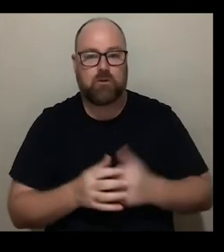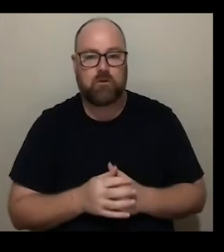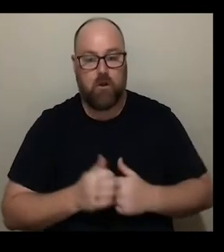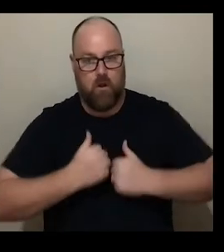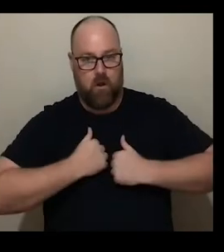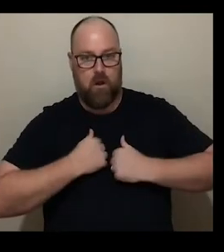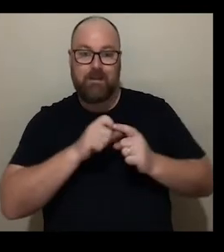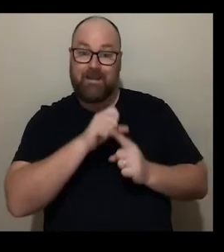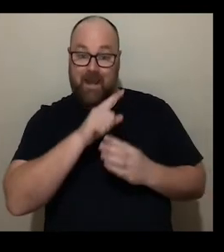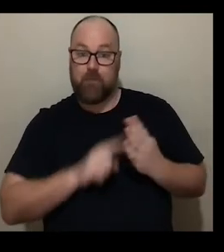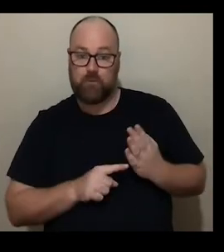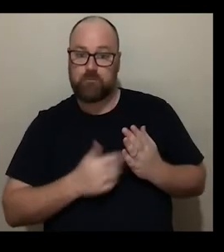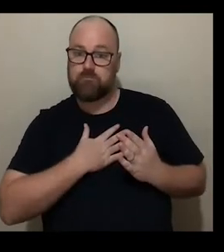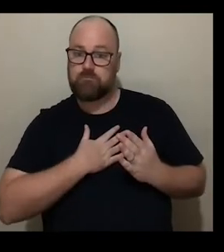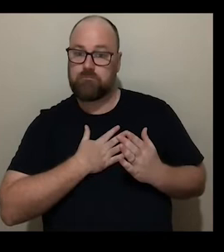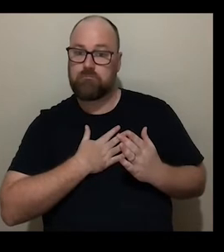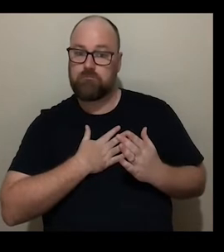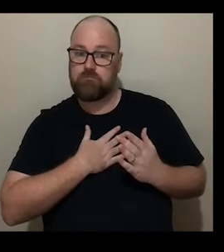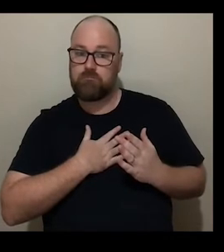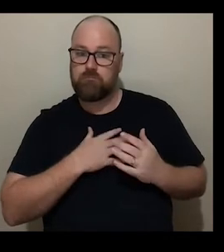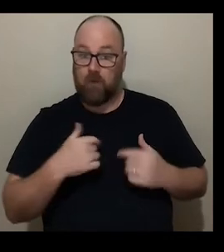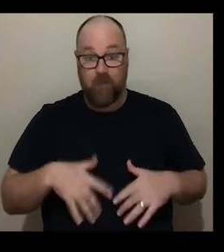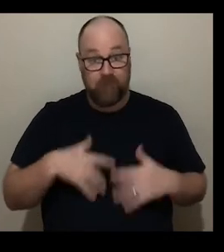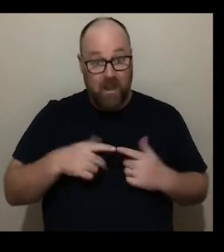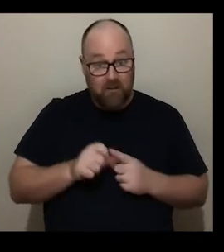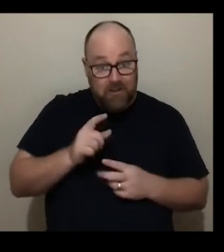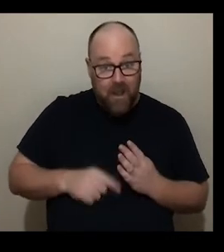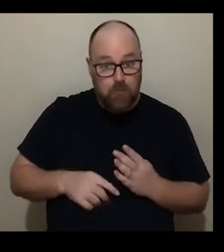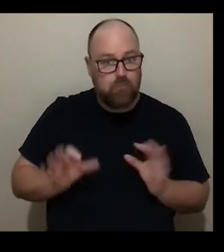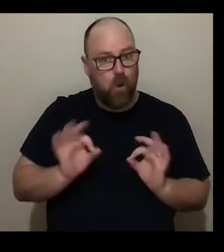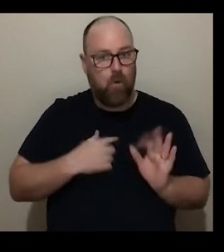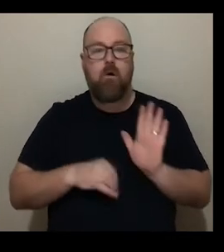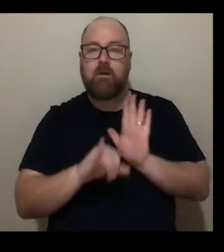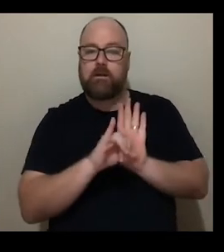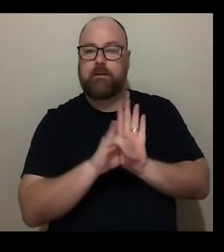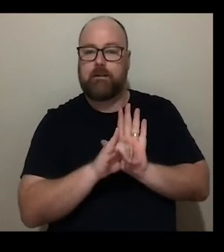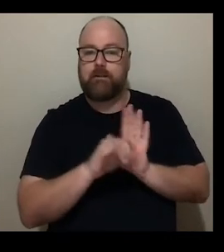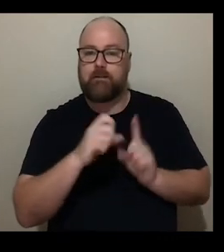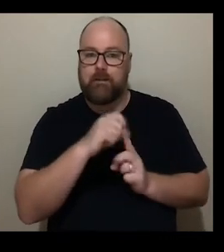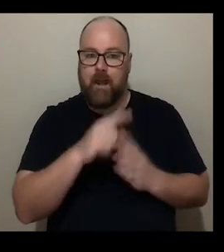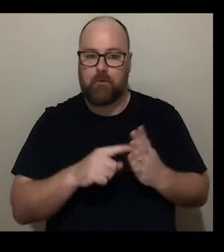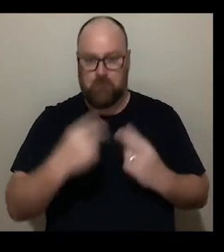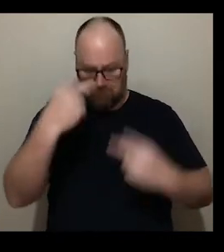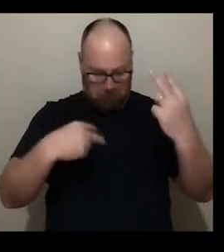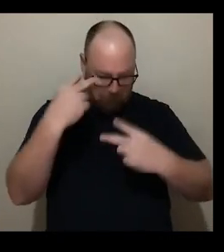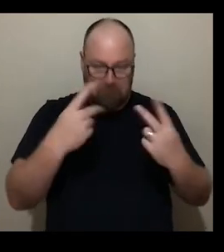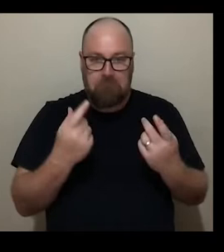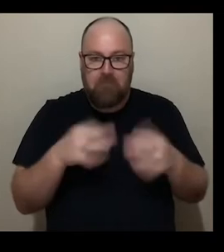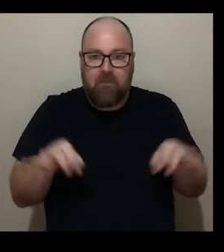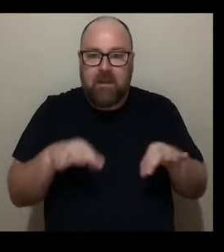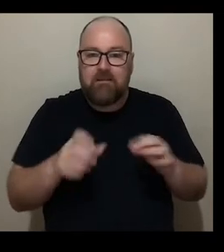as being disabled I don't feel disabled I don't look disabled because I just don't